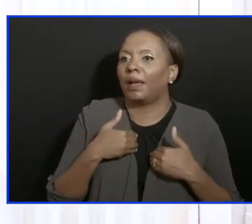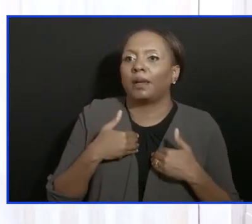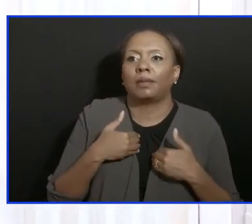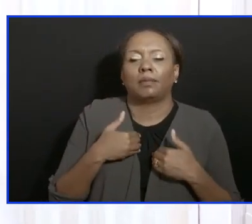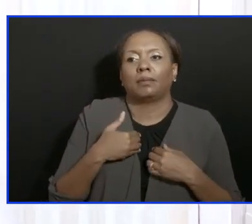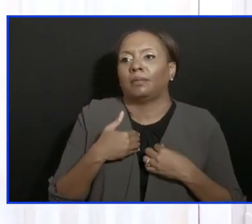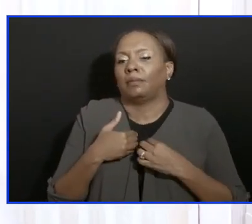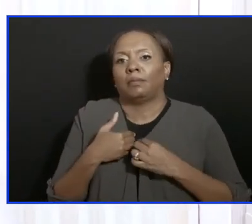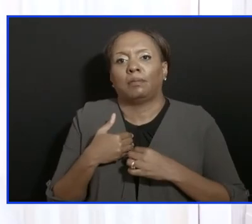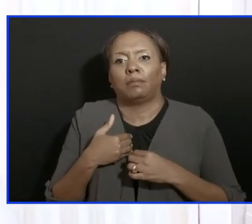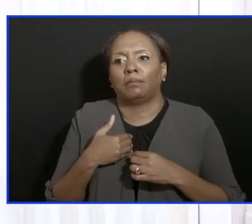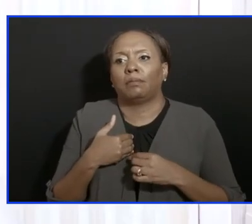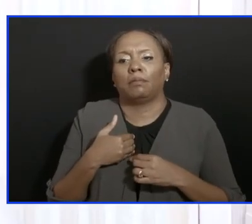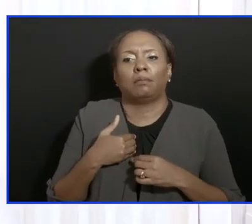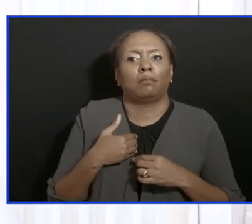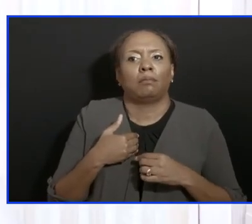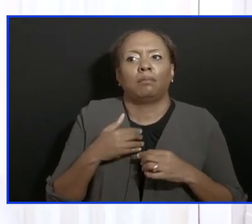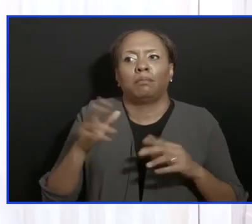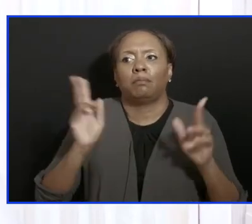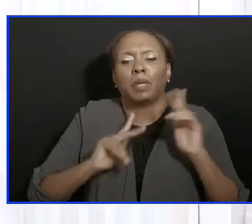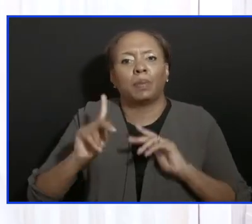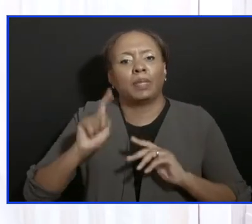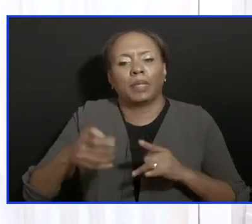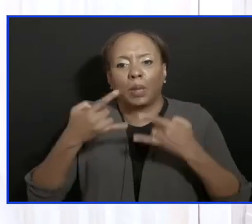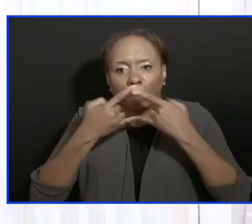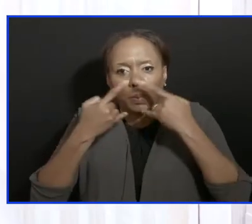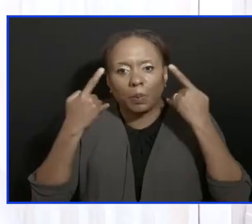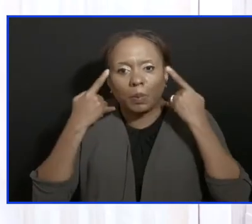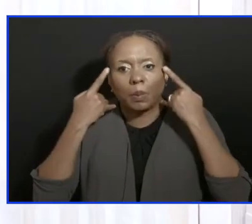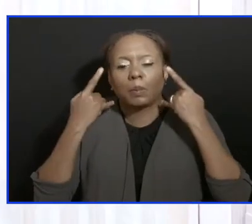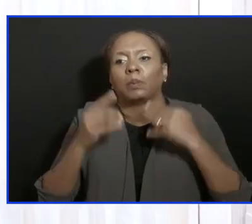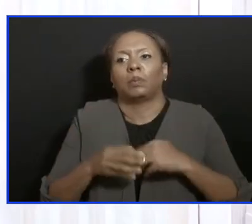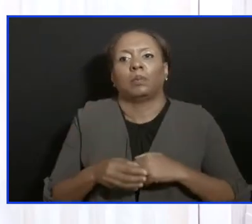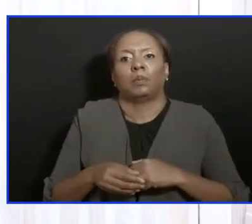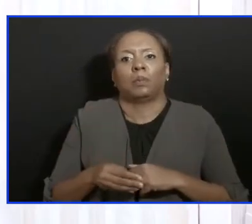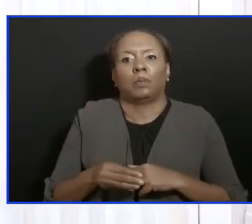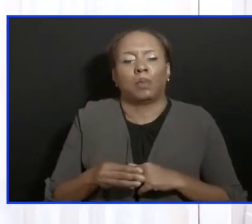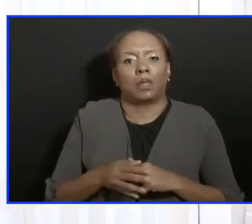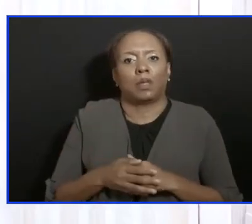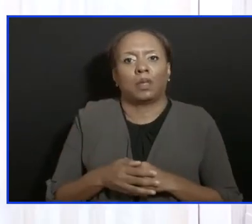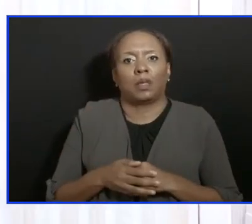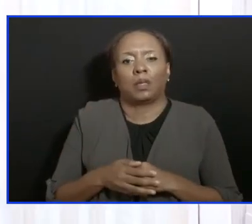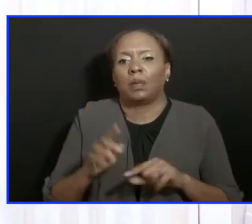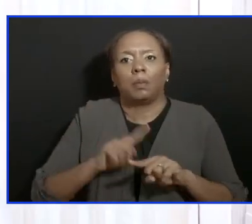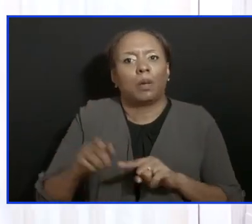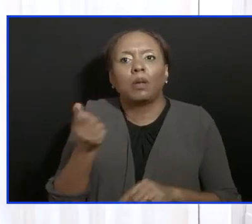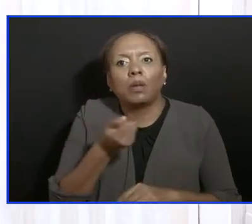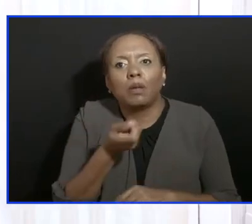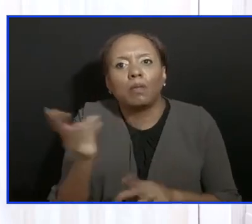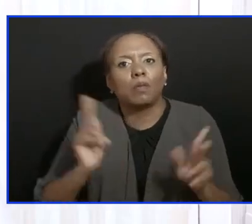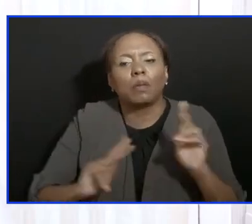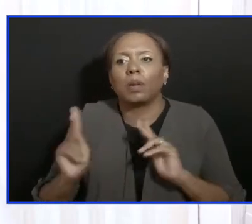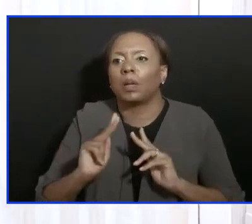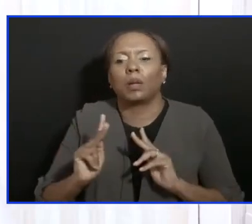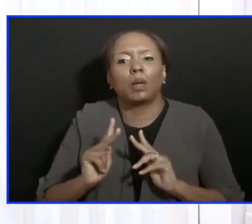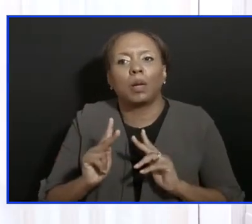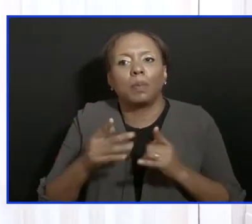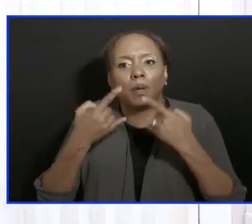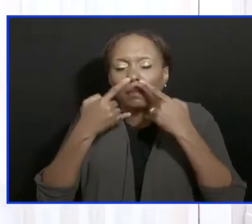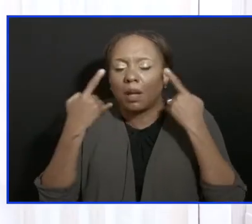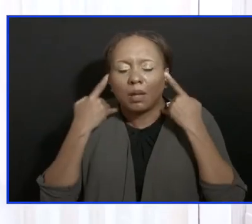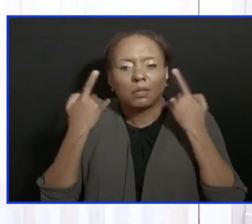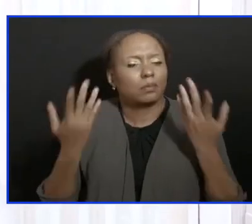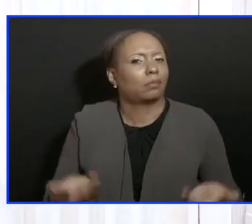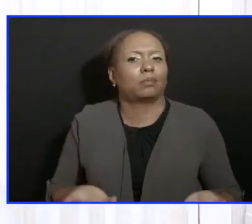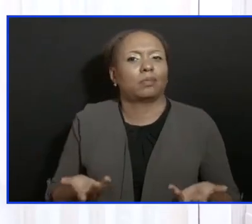saying for people to wear their mask, that he felt unique as one of the few people on the tube wearing the mask. Okay? So it's not unique